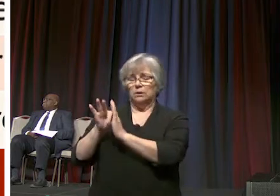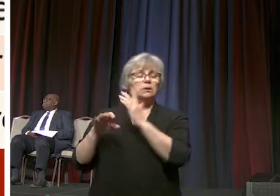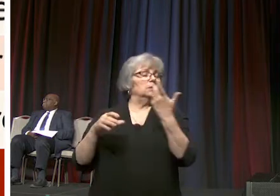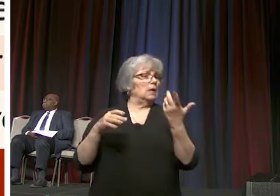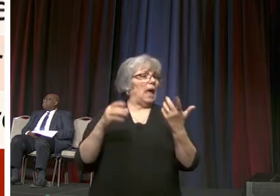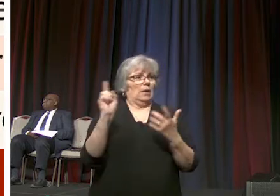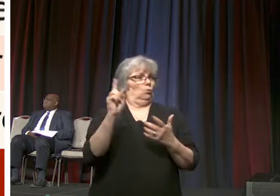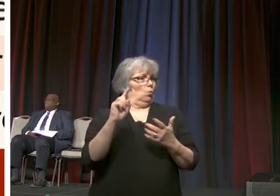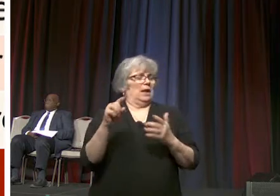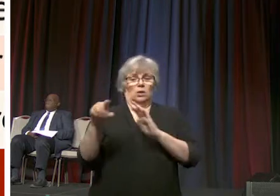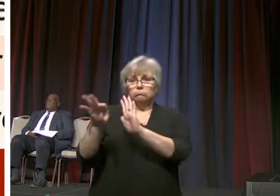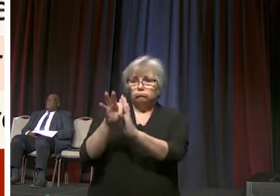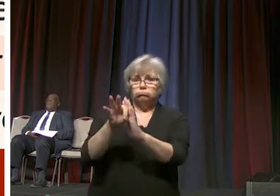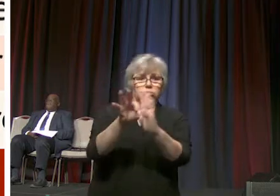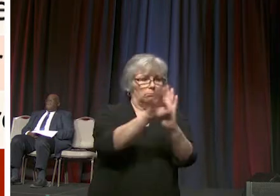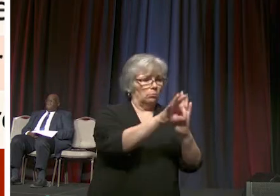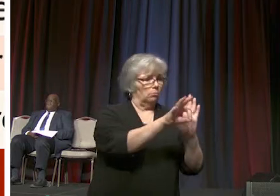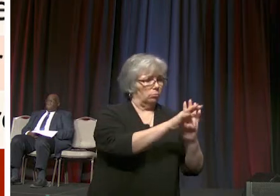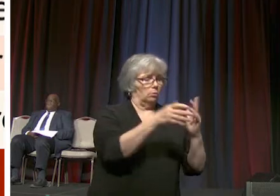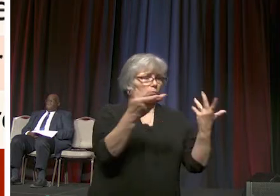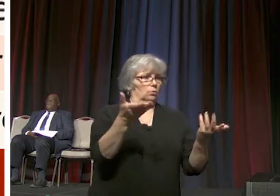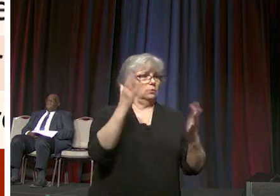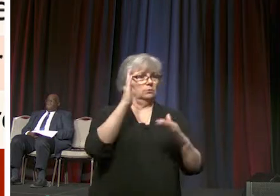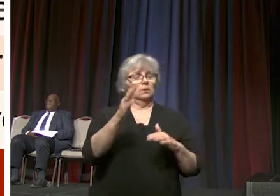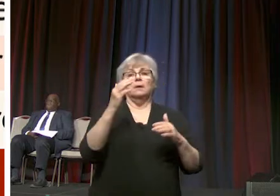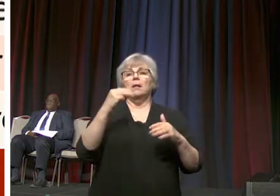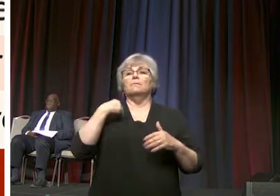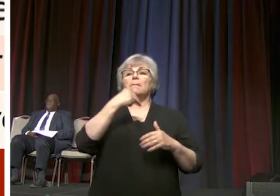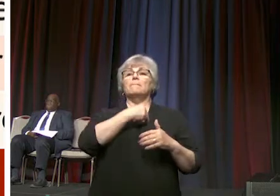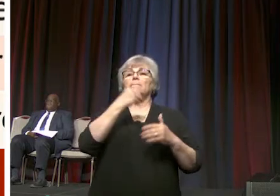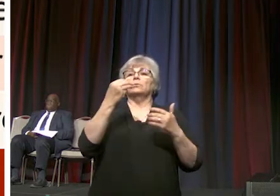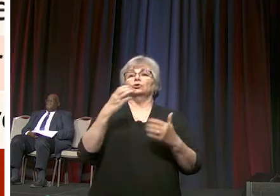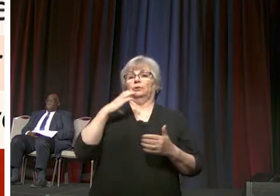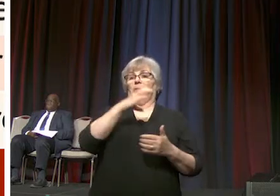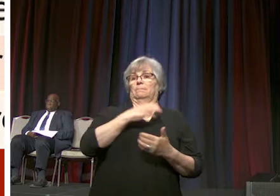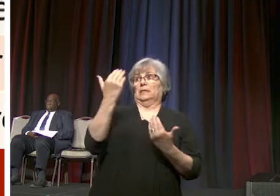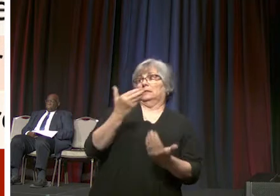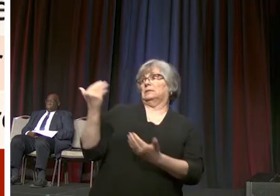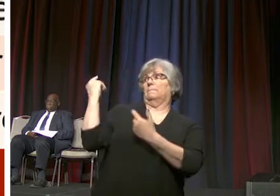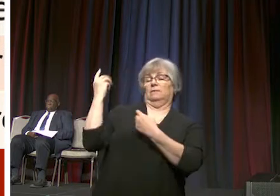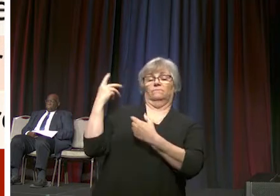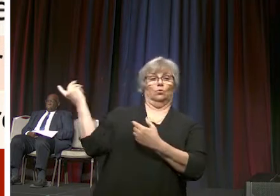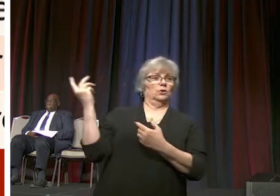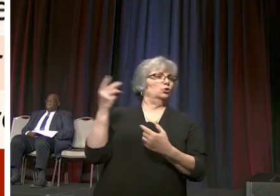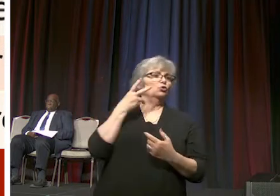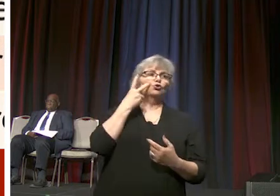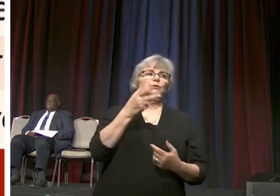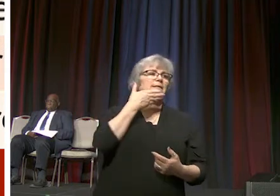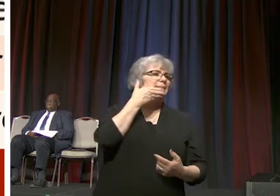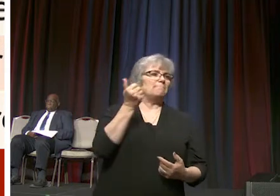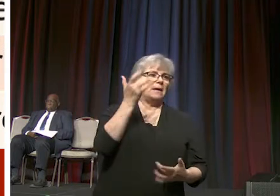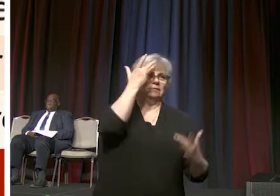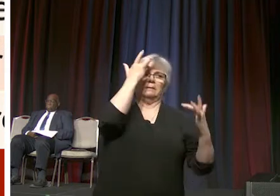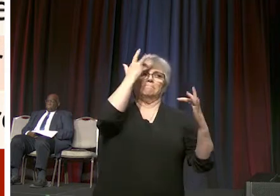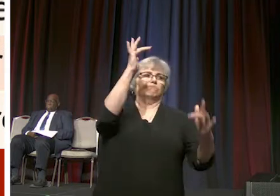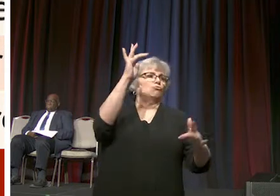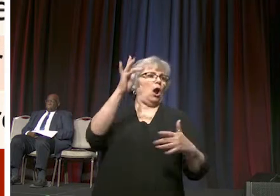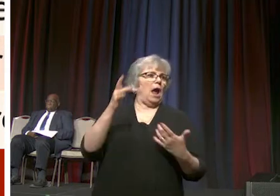of the study committee is up before you and if you'll see some of the best and the brightest